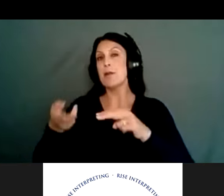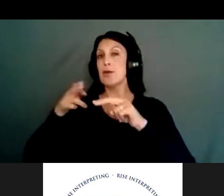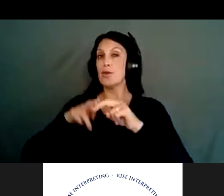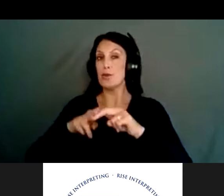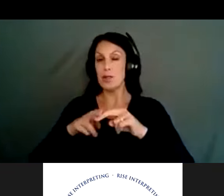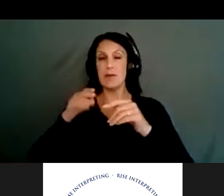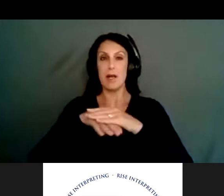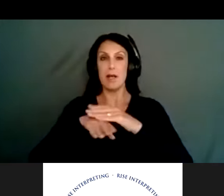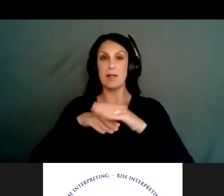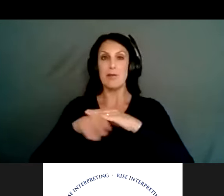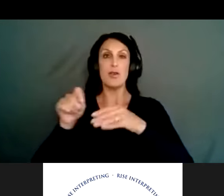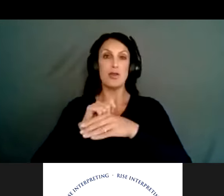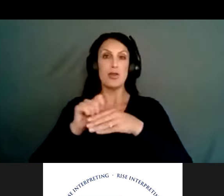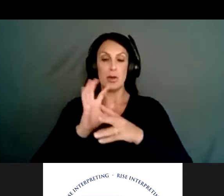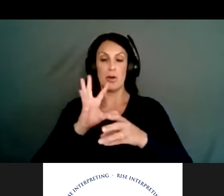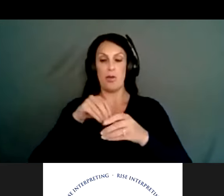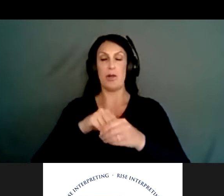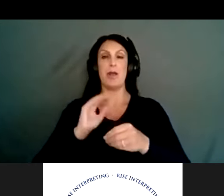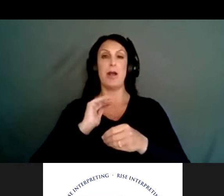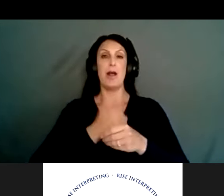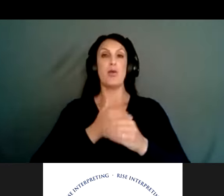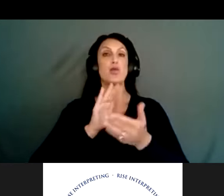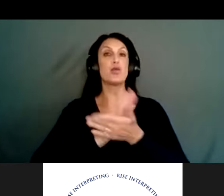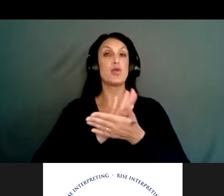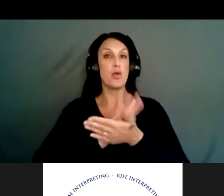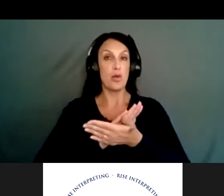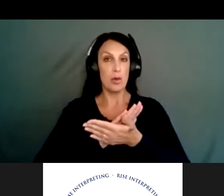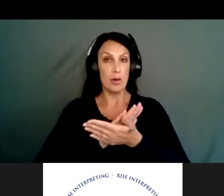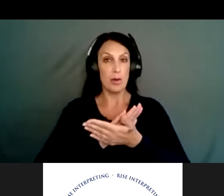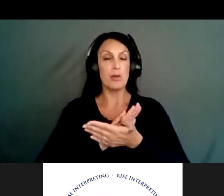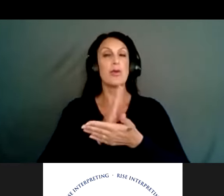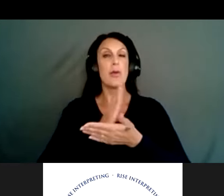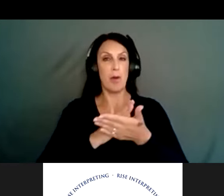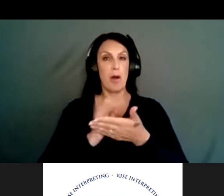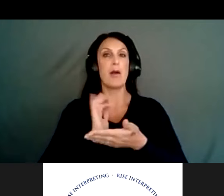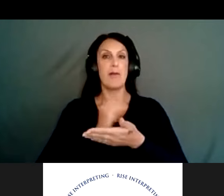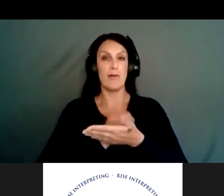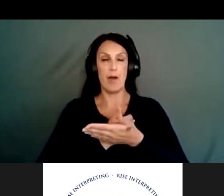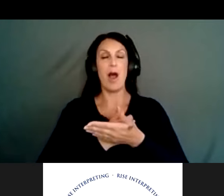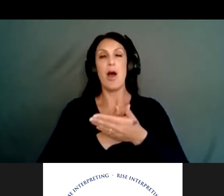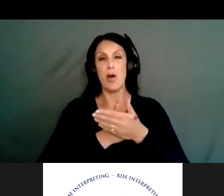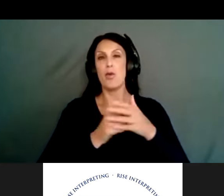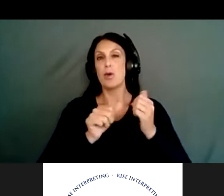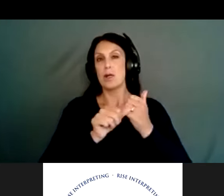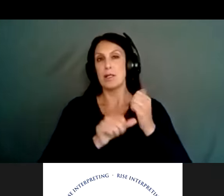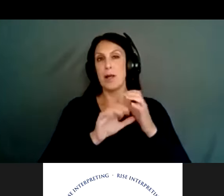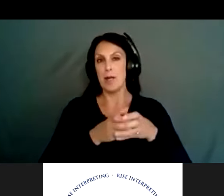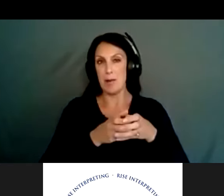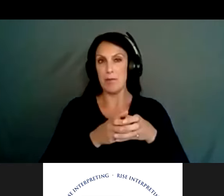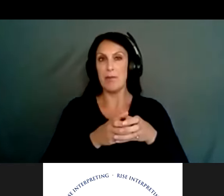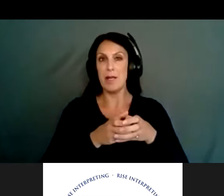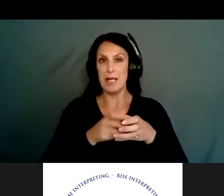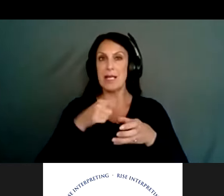of access to training within our schools. Um, so definitely, um, part of our, um, subcommittee is our engaging schools